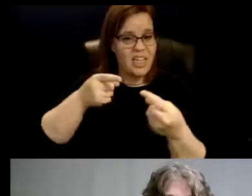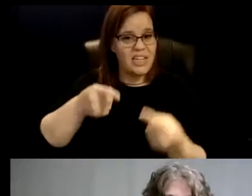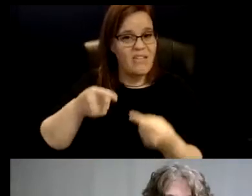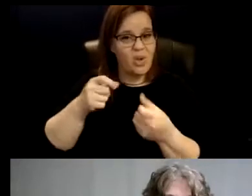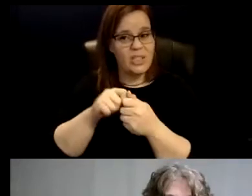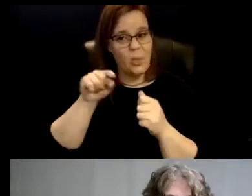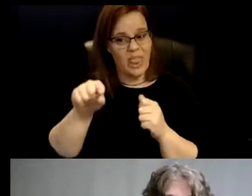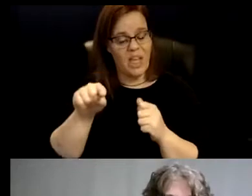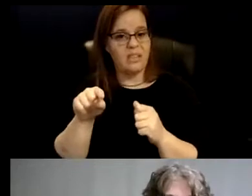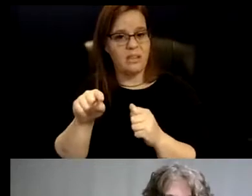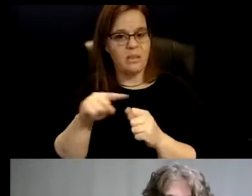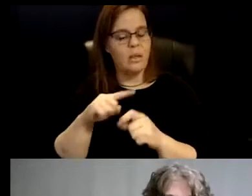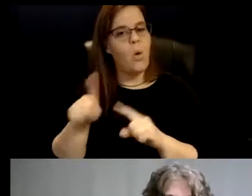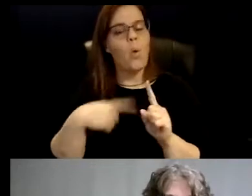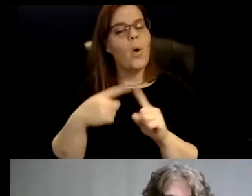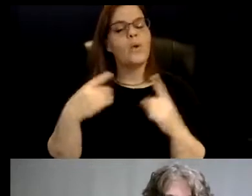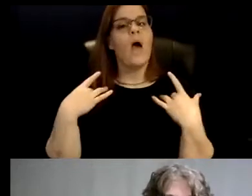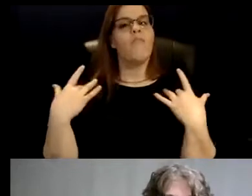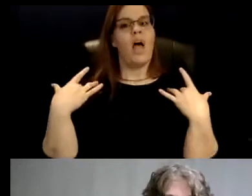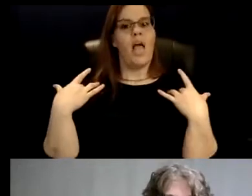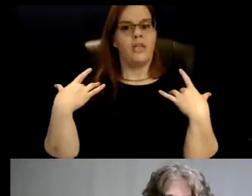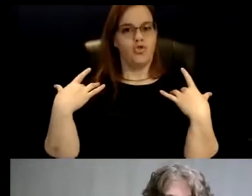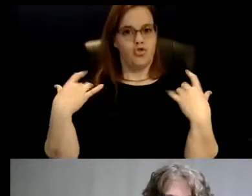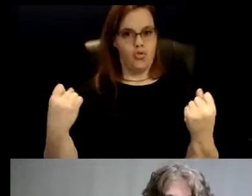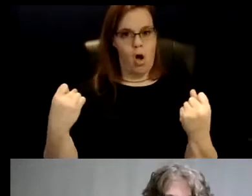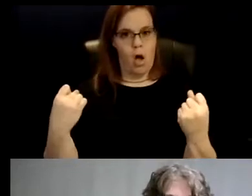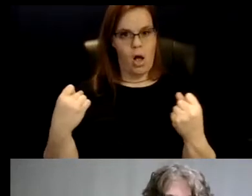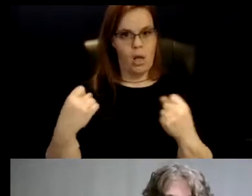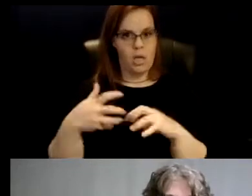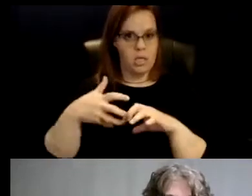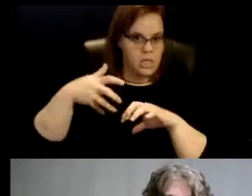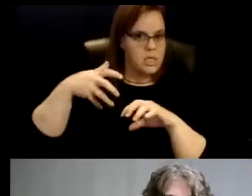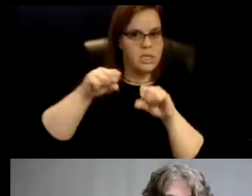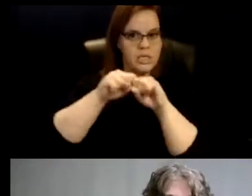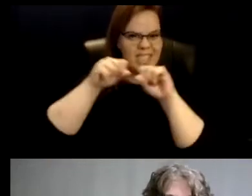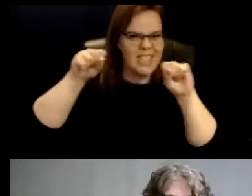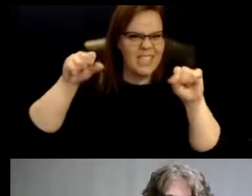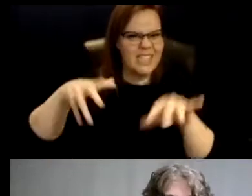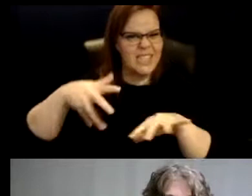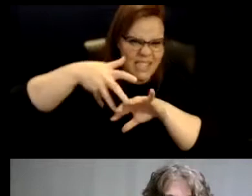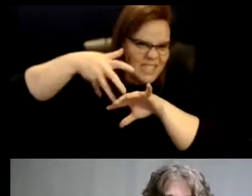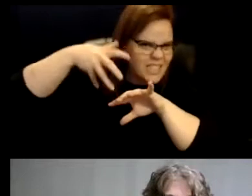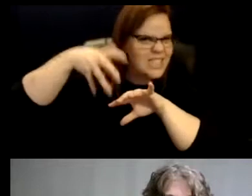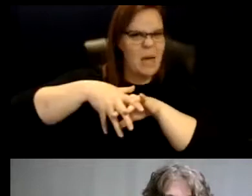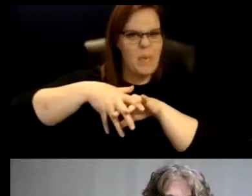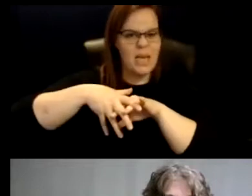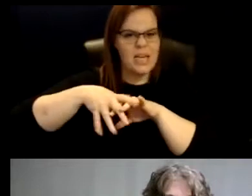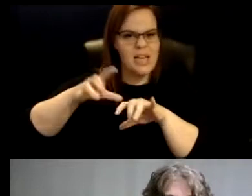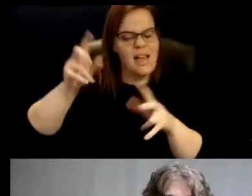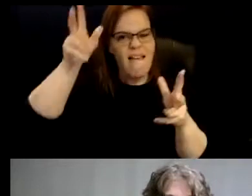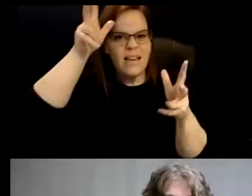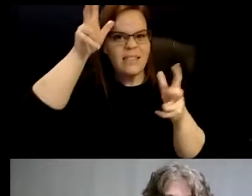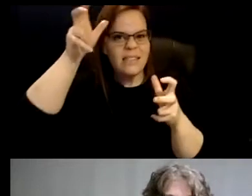such a strong, systemic, insidious sort of a tendency to